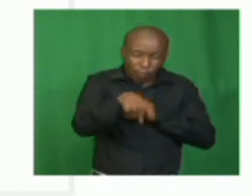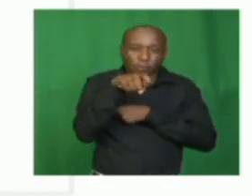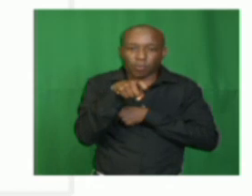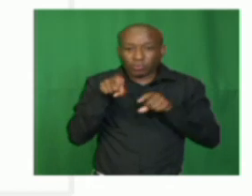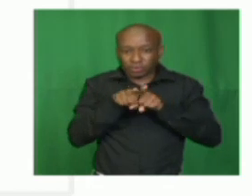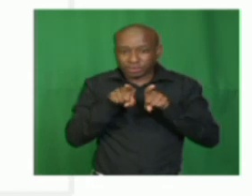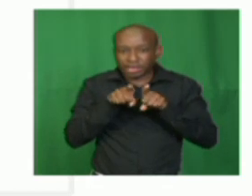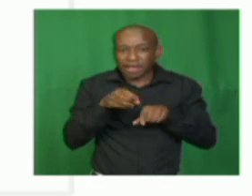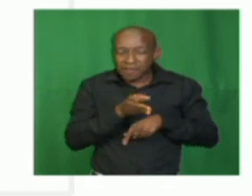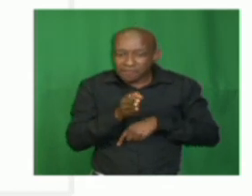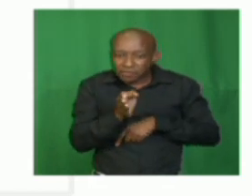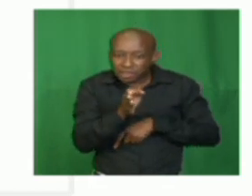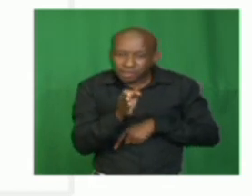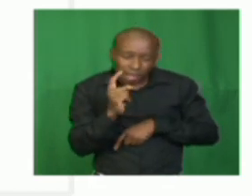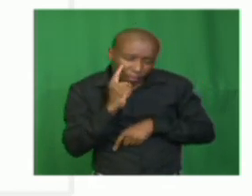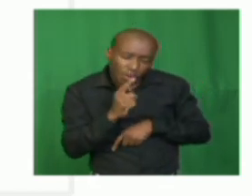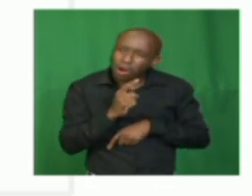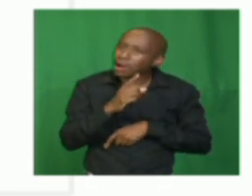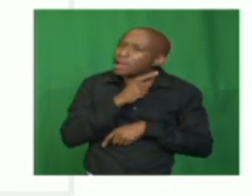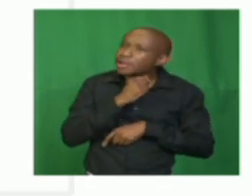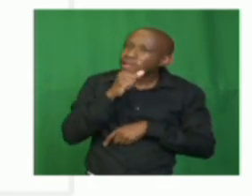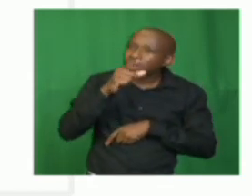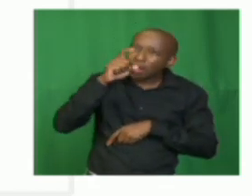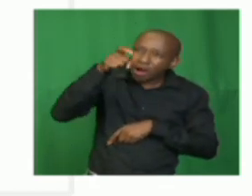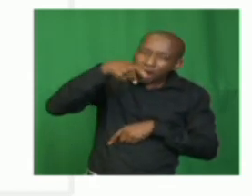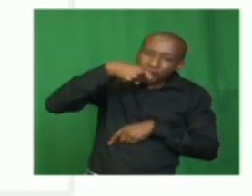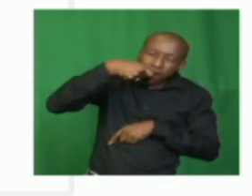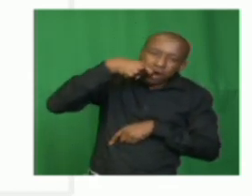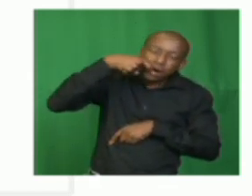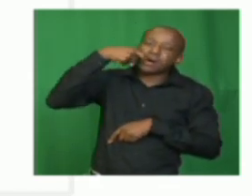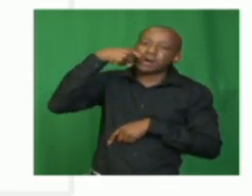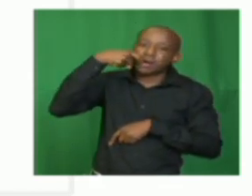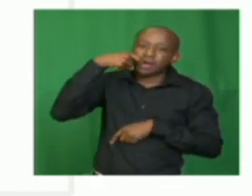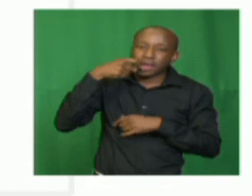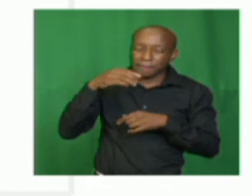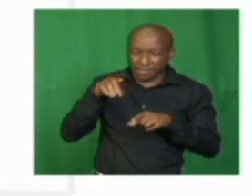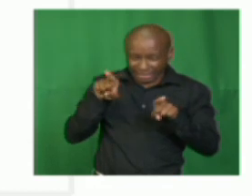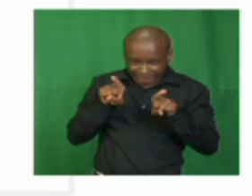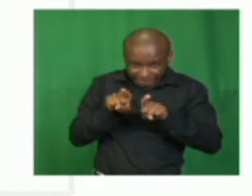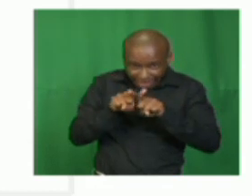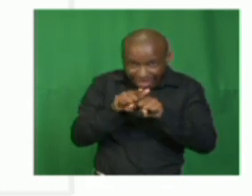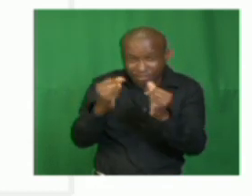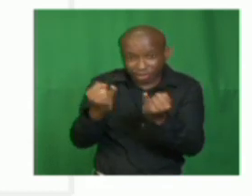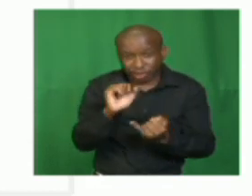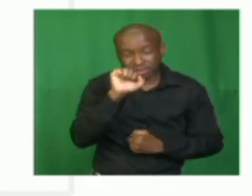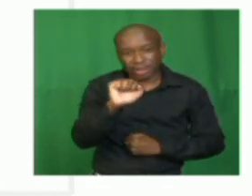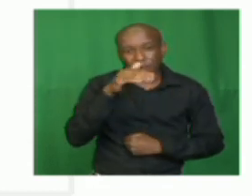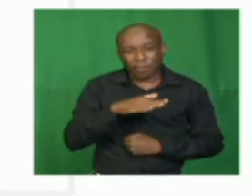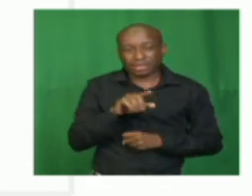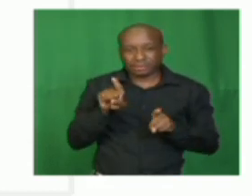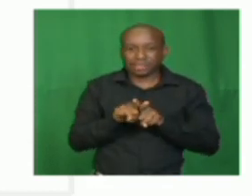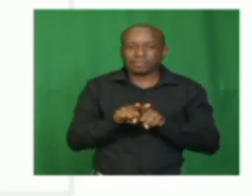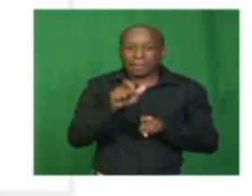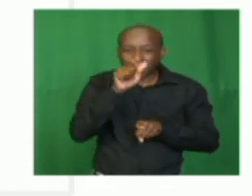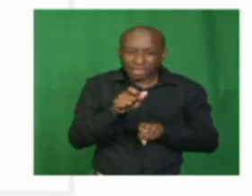The fish is attracted to the hook. Then, the introduction should also be like that. The reader should be